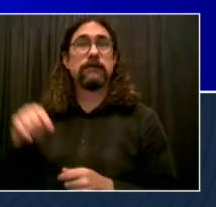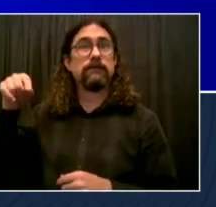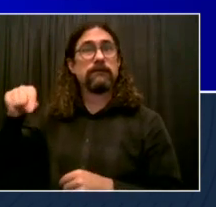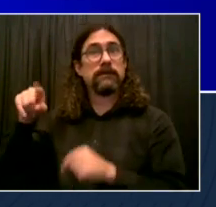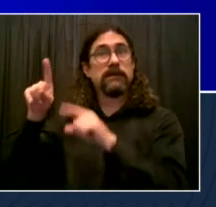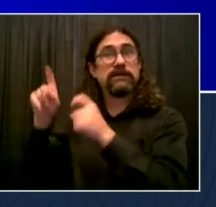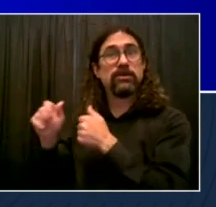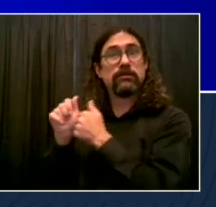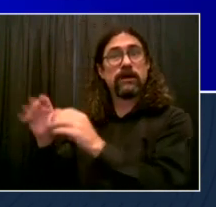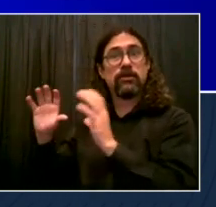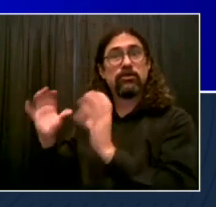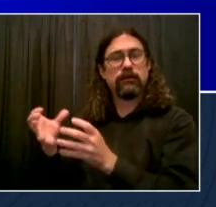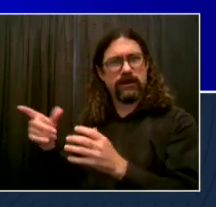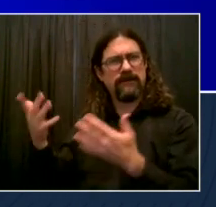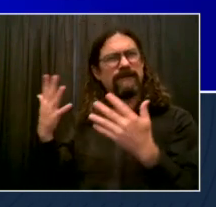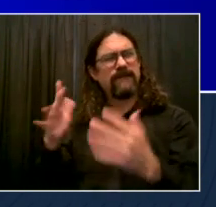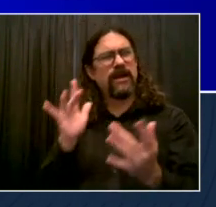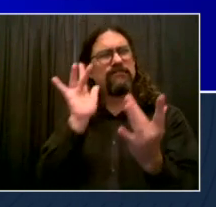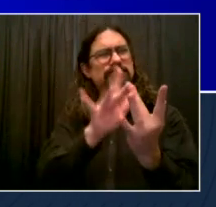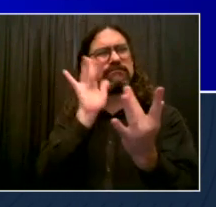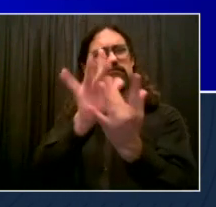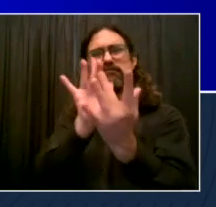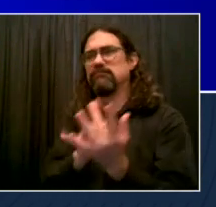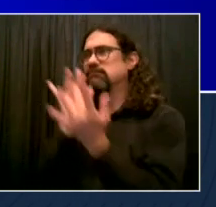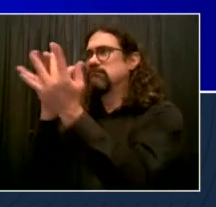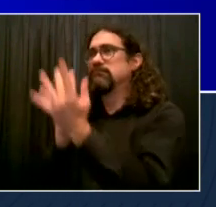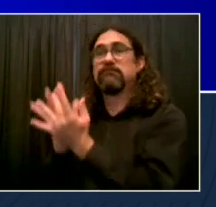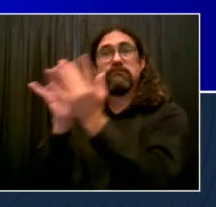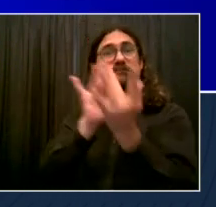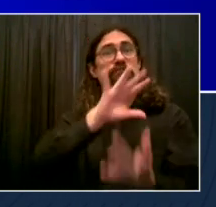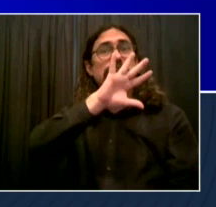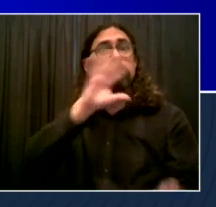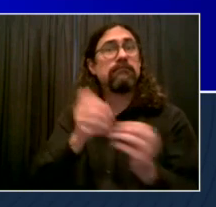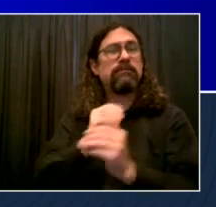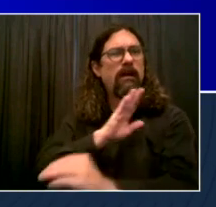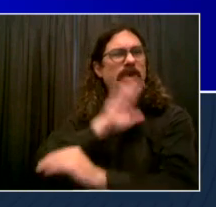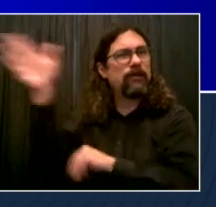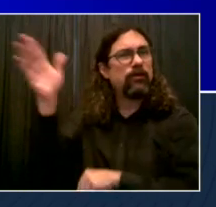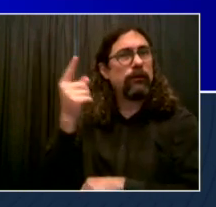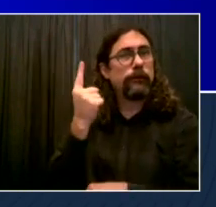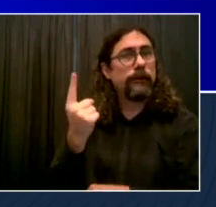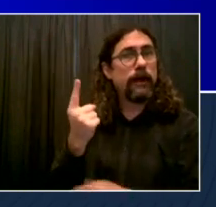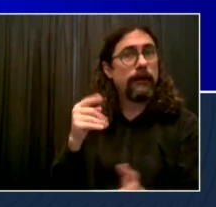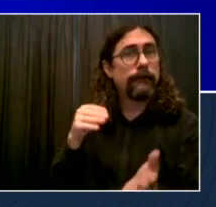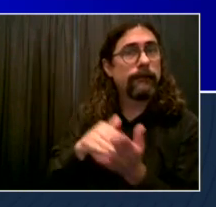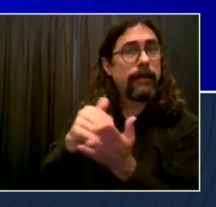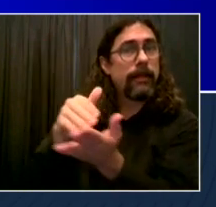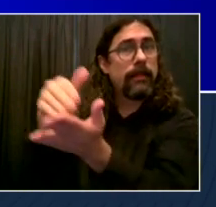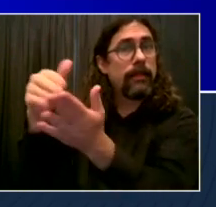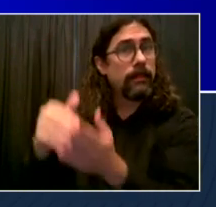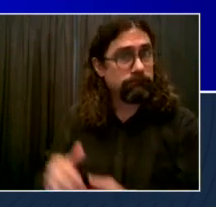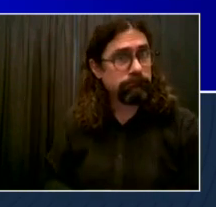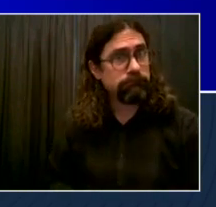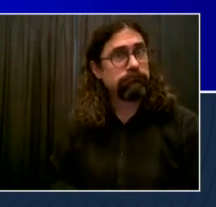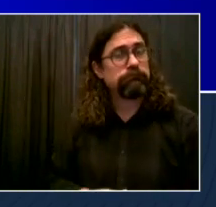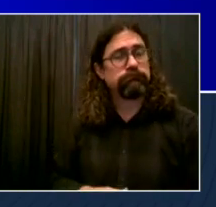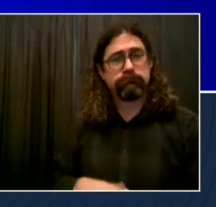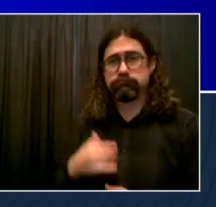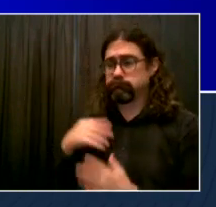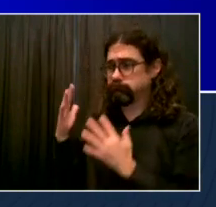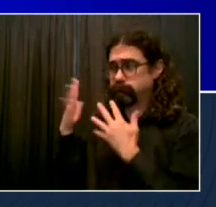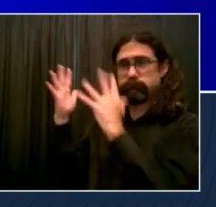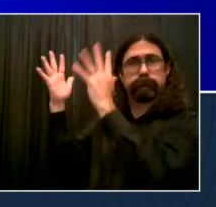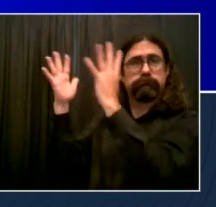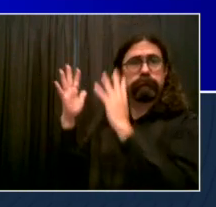the vaccinators did. Again, that was put together from scratch. Look at what they've done. You're going to see the vaccination numbers today.